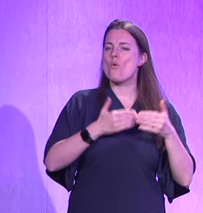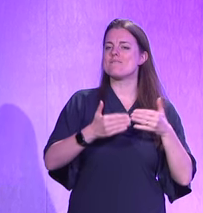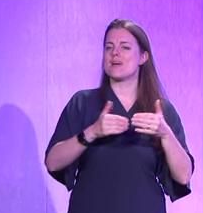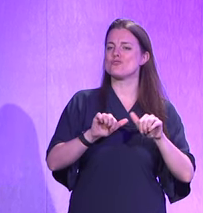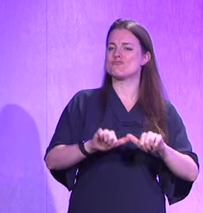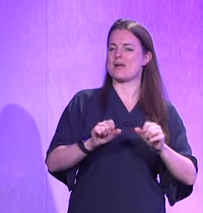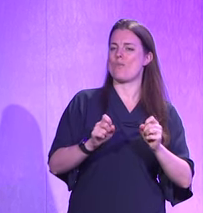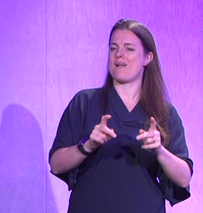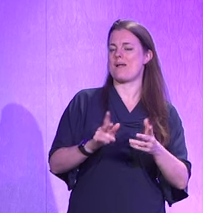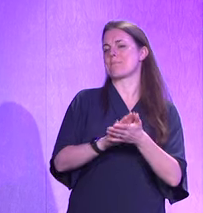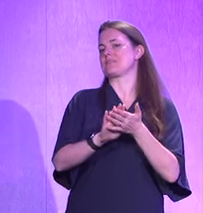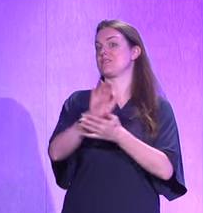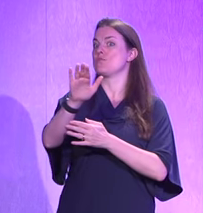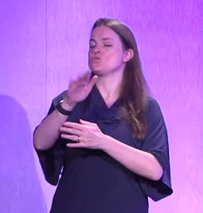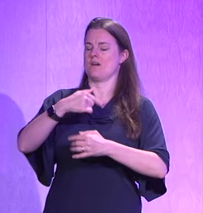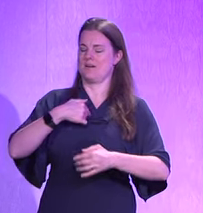for the future.